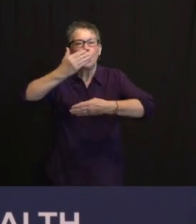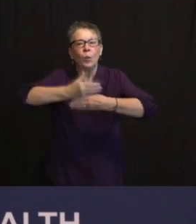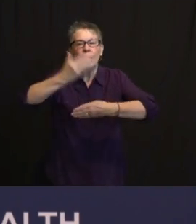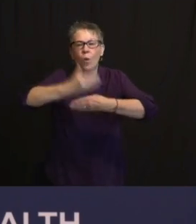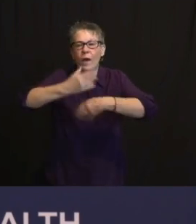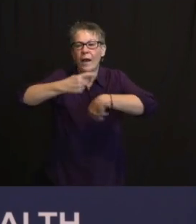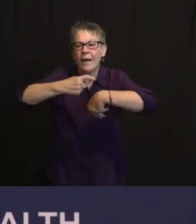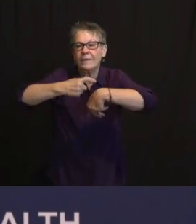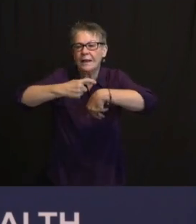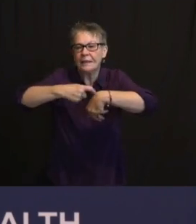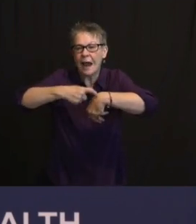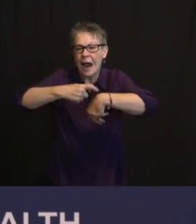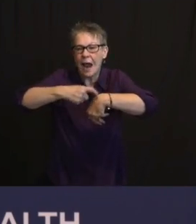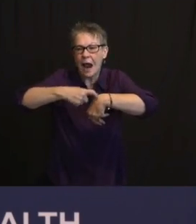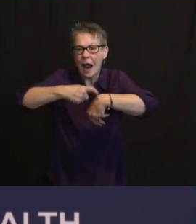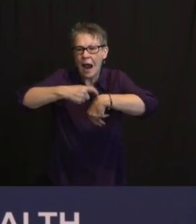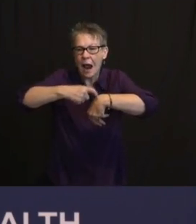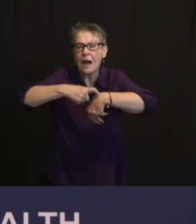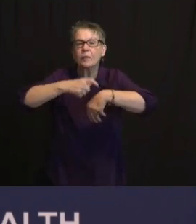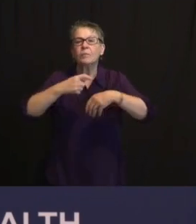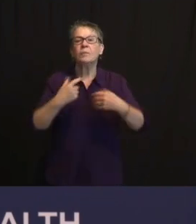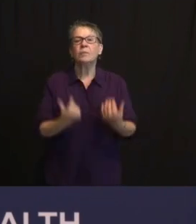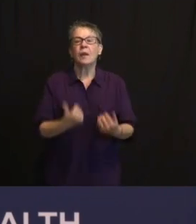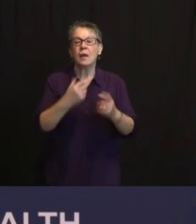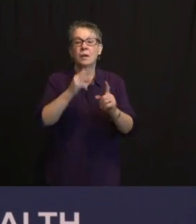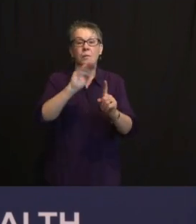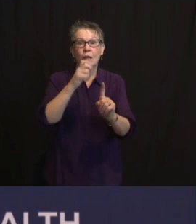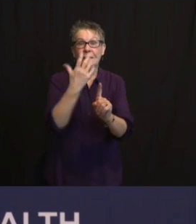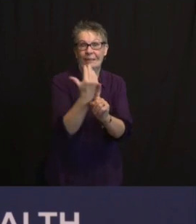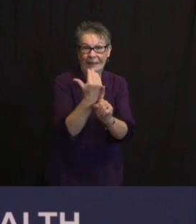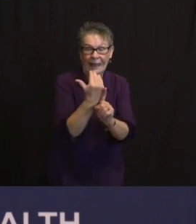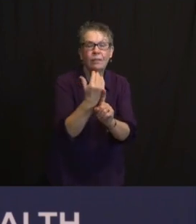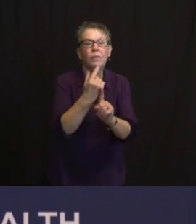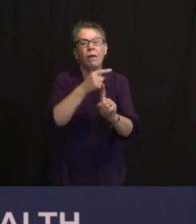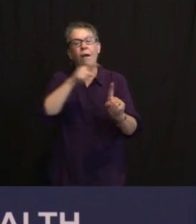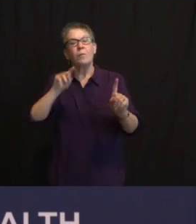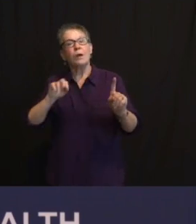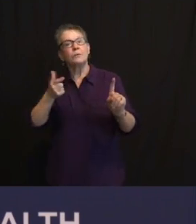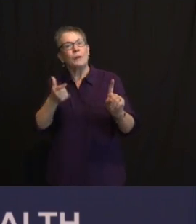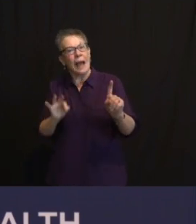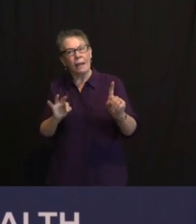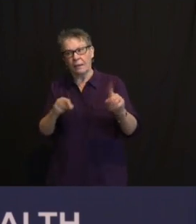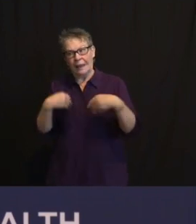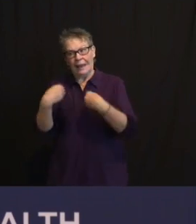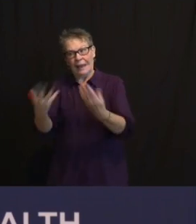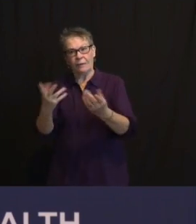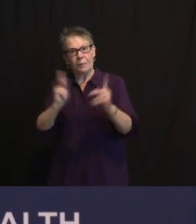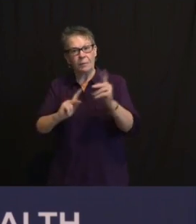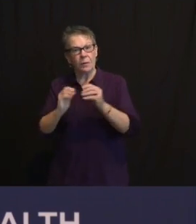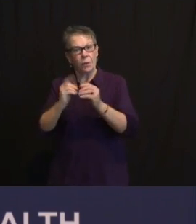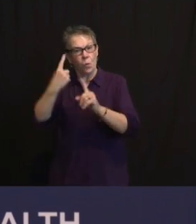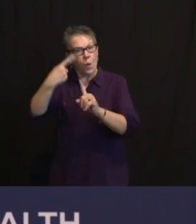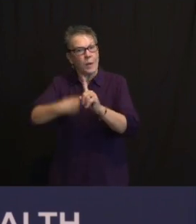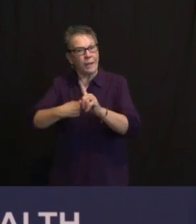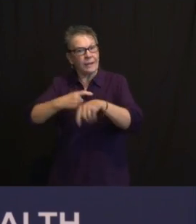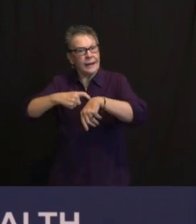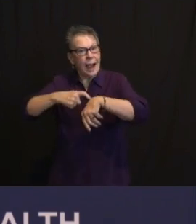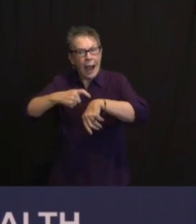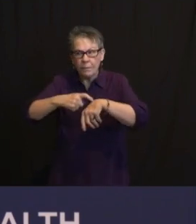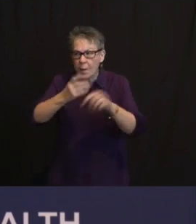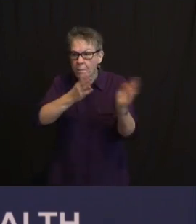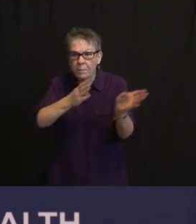I WOULD JUST SAY, PLEASE, AGAIN, THANK YOU FOR YOUR PATIENCE. WE WILL, YOU WILL GET A, YOU'LL GET A SHOT. YOU'LL GET BOTH SHOTS IF IT'S